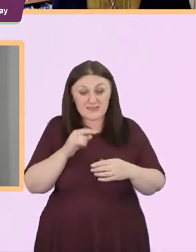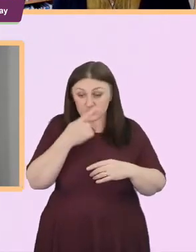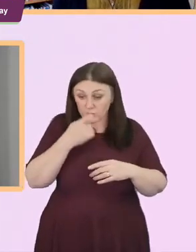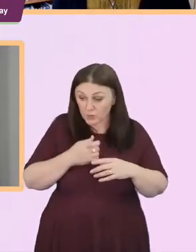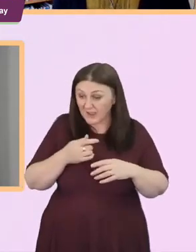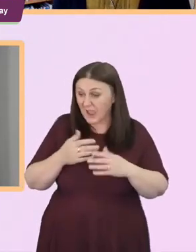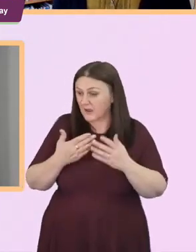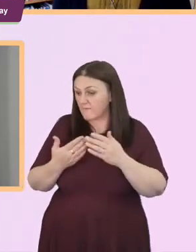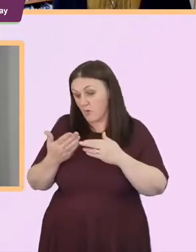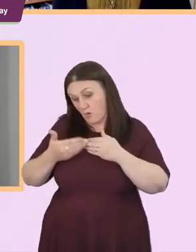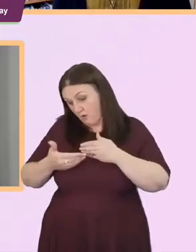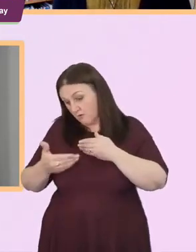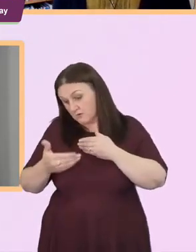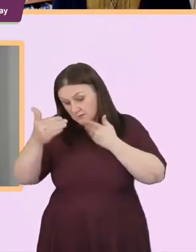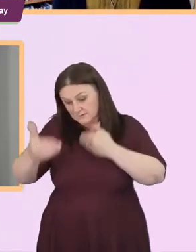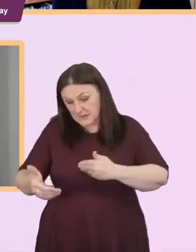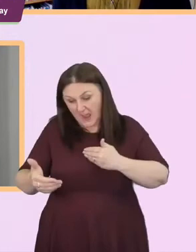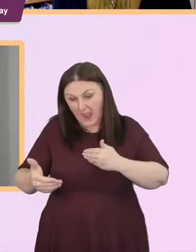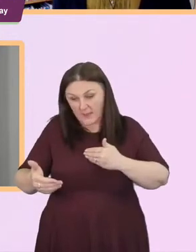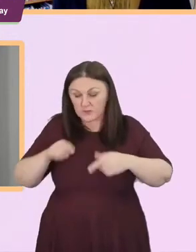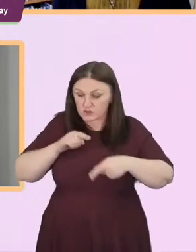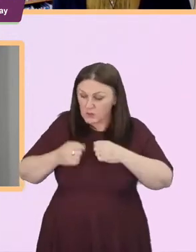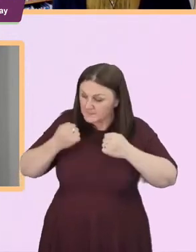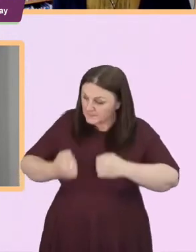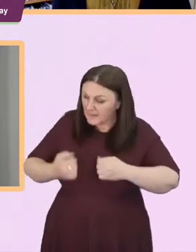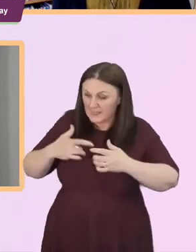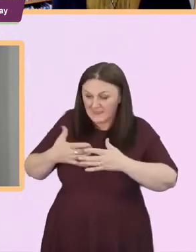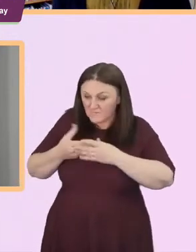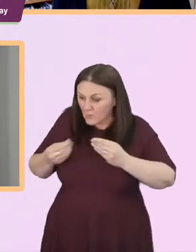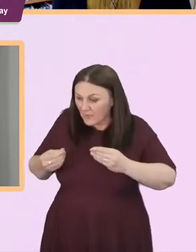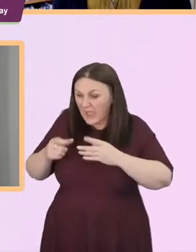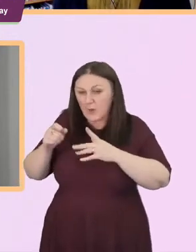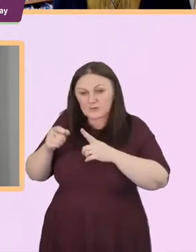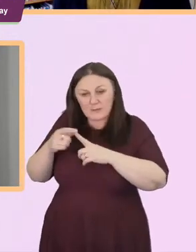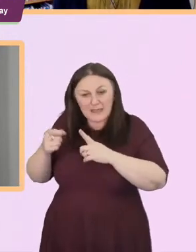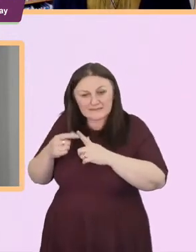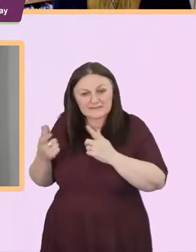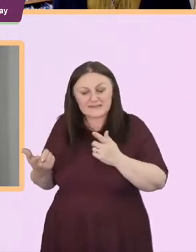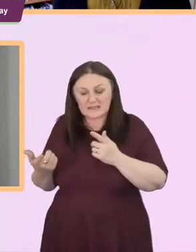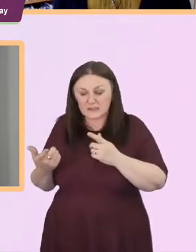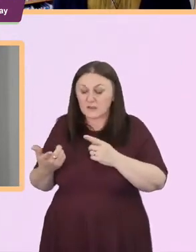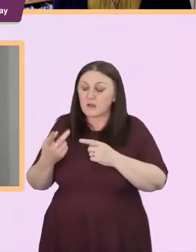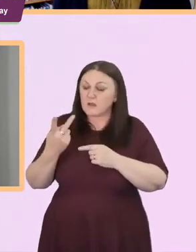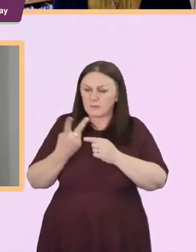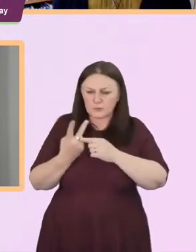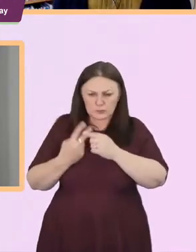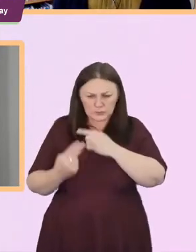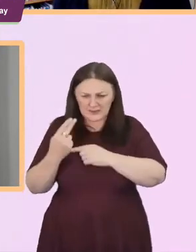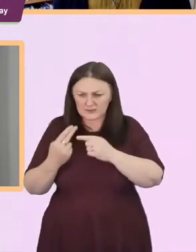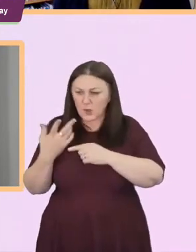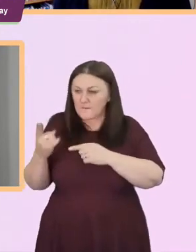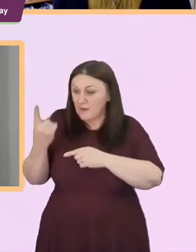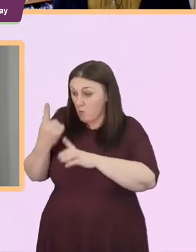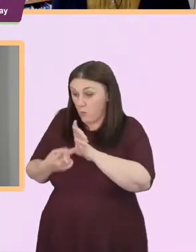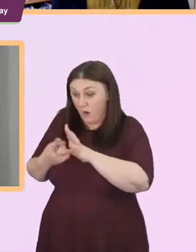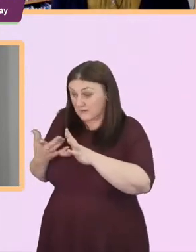a certain period of time to live without as much plastic um a couple of years ago I went for a year without buying any new clothes and you can do